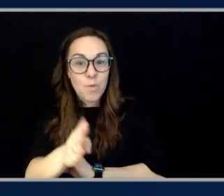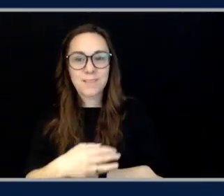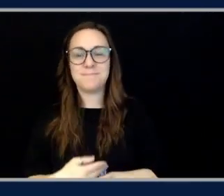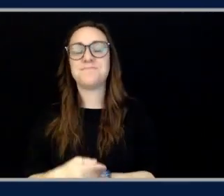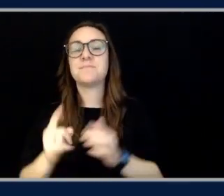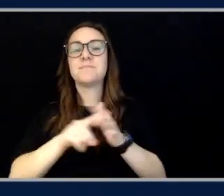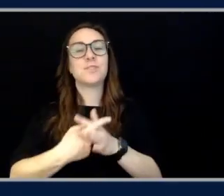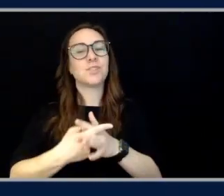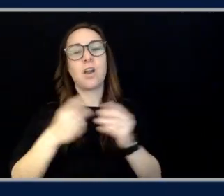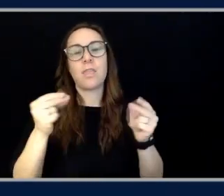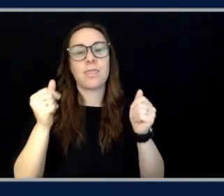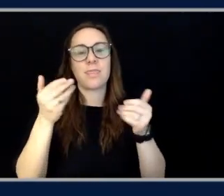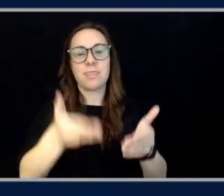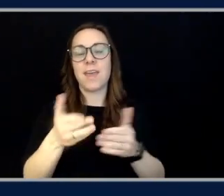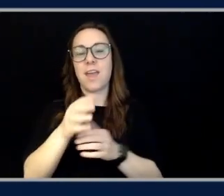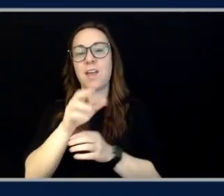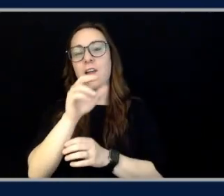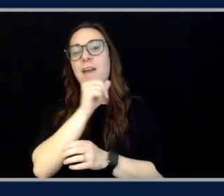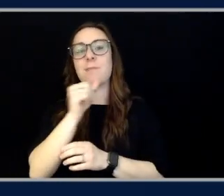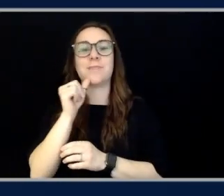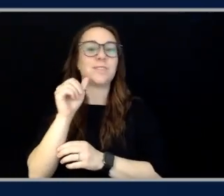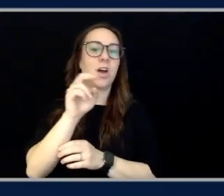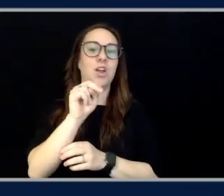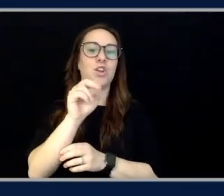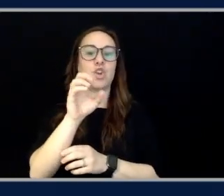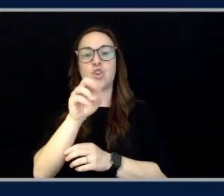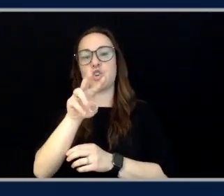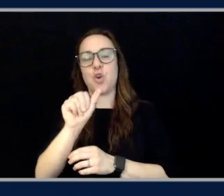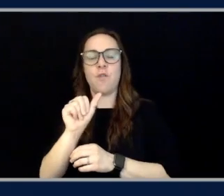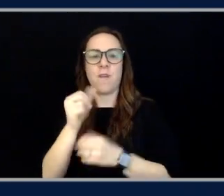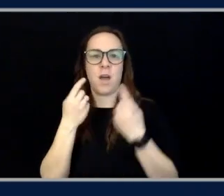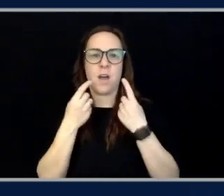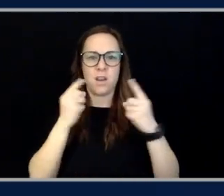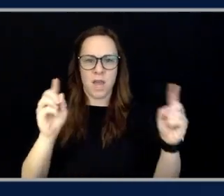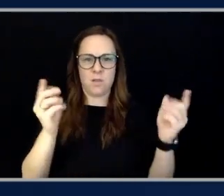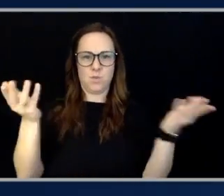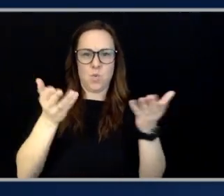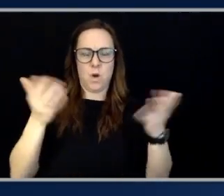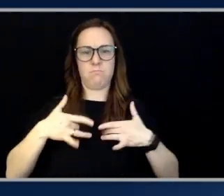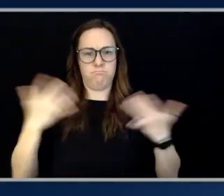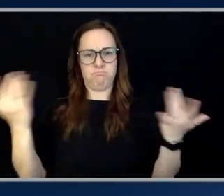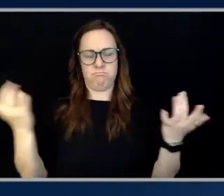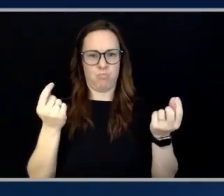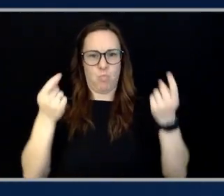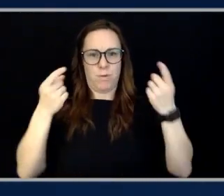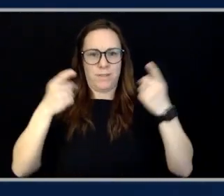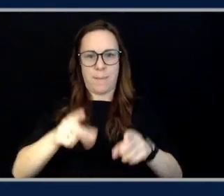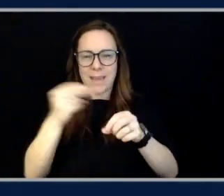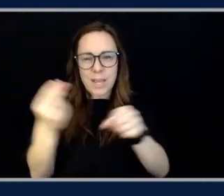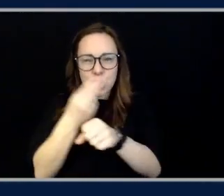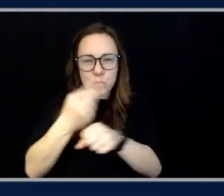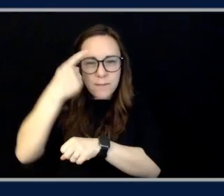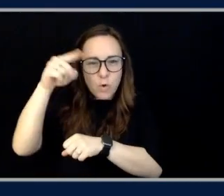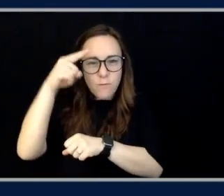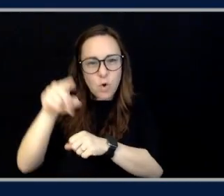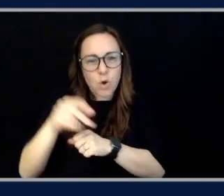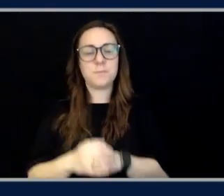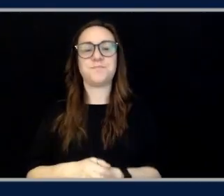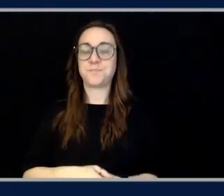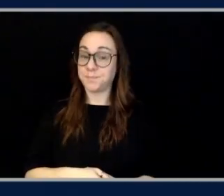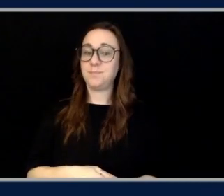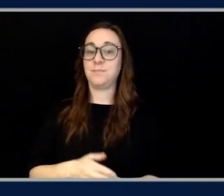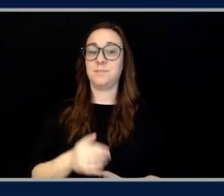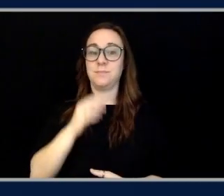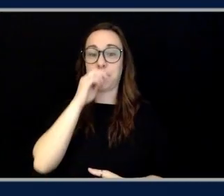Amazon Nova foundation models. What was announced? What are they, and what are people going to be using them for? So it was really exciting, actually.